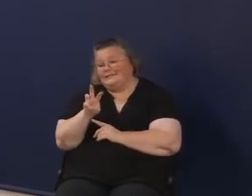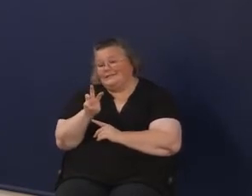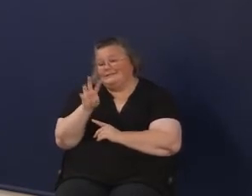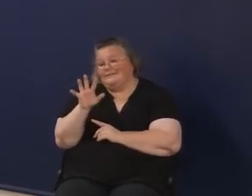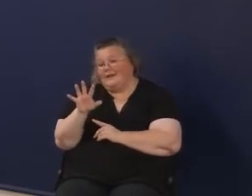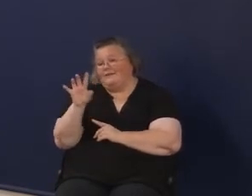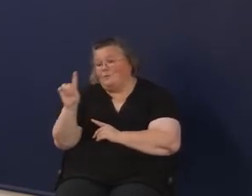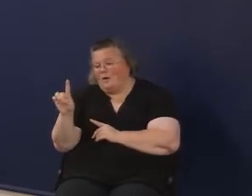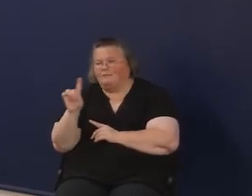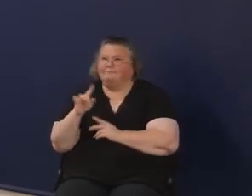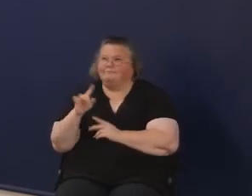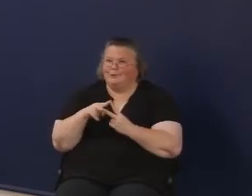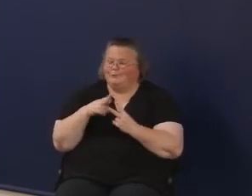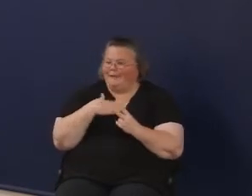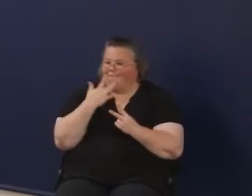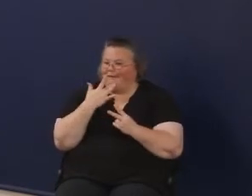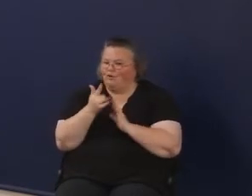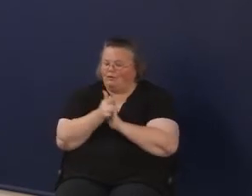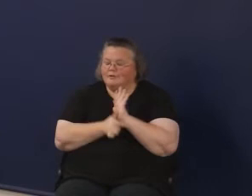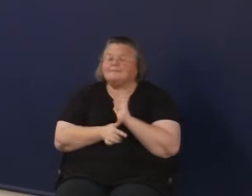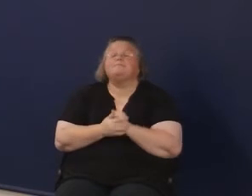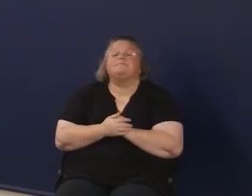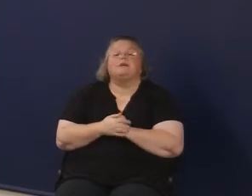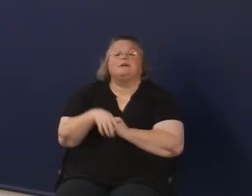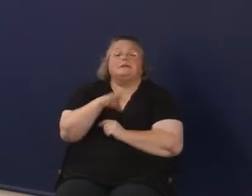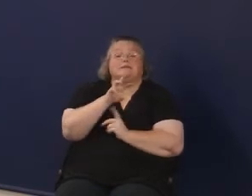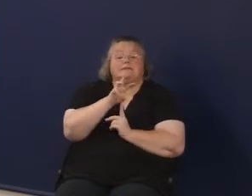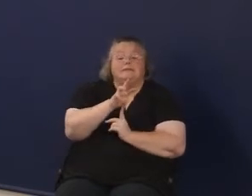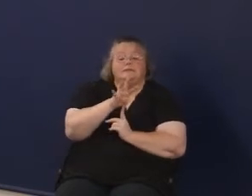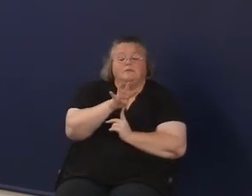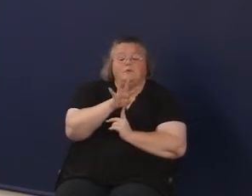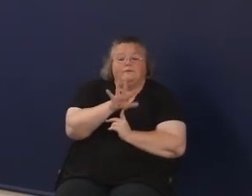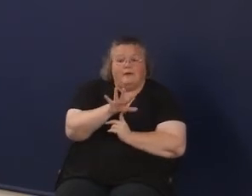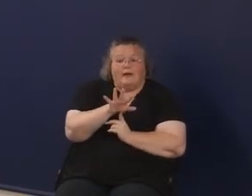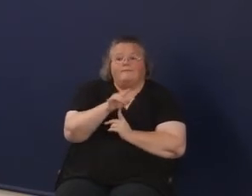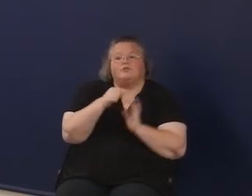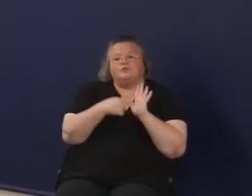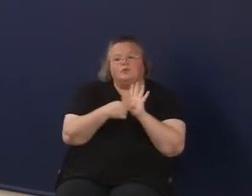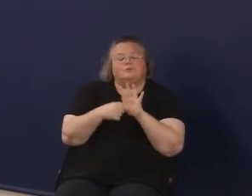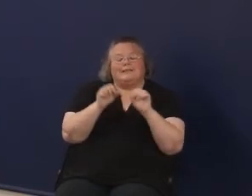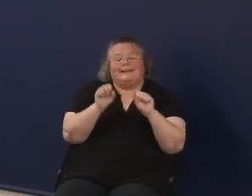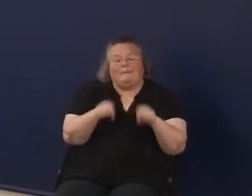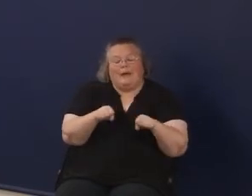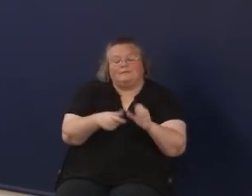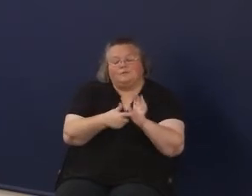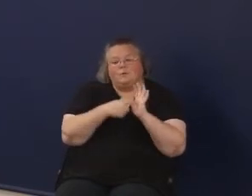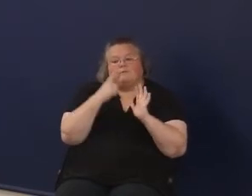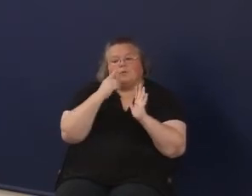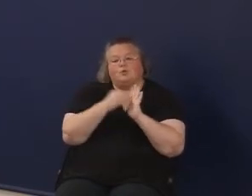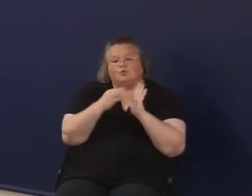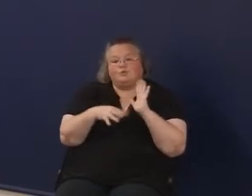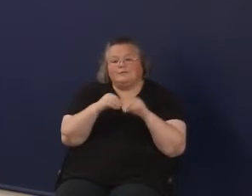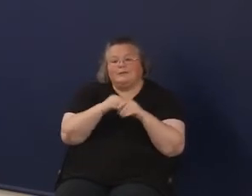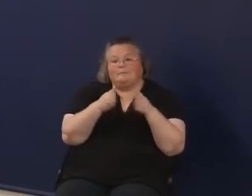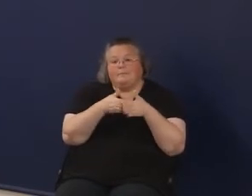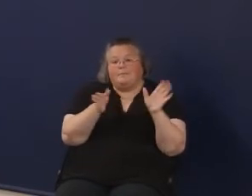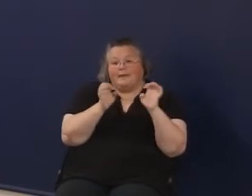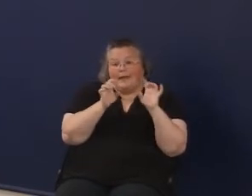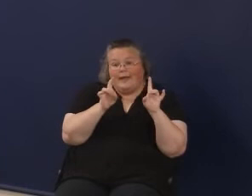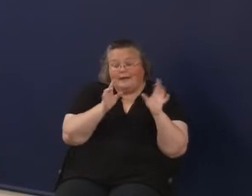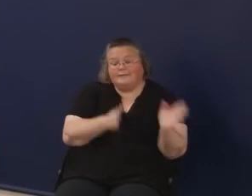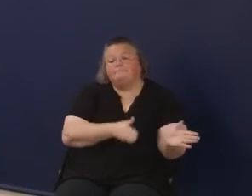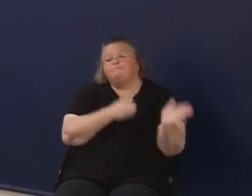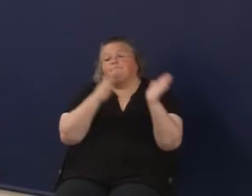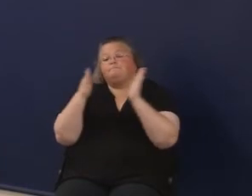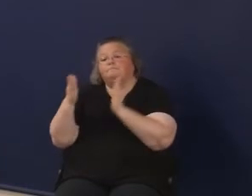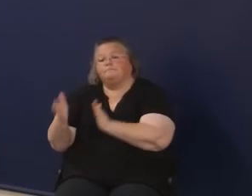two favorite statutes. So 645 lays out the capacities required of students in the public education system. Next